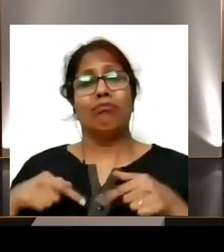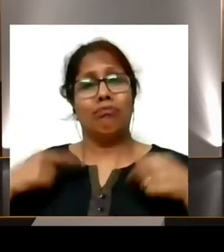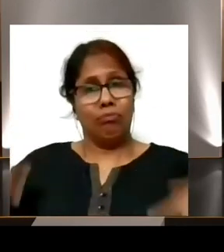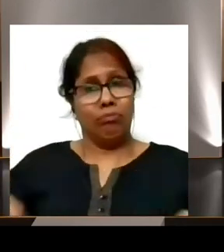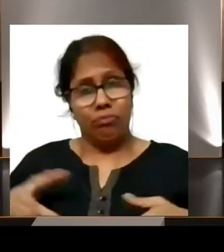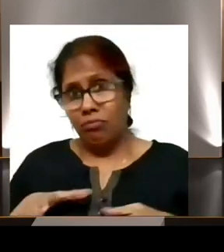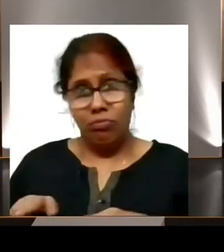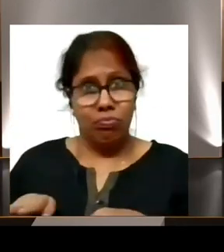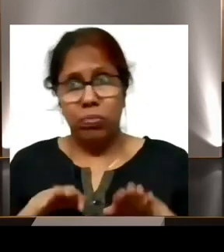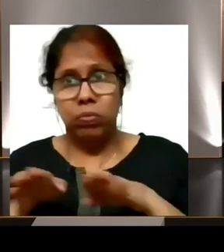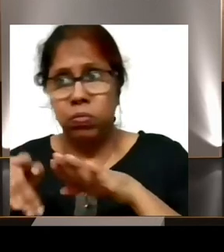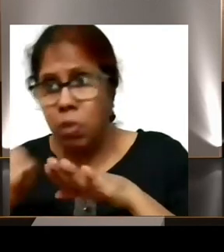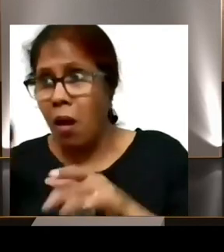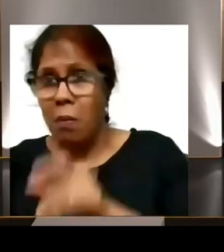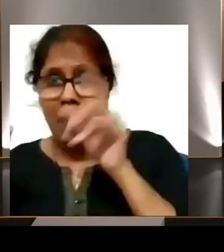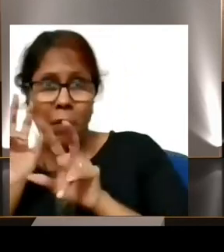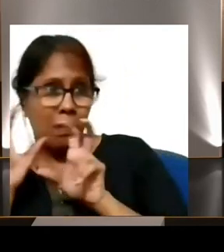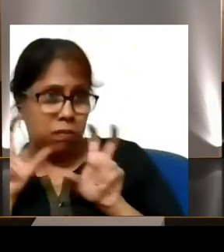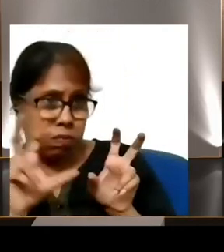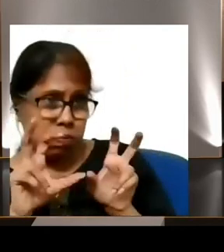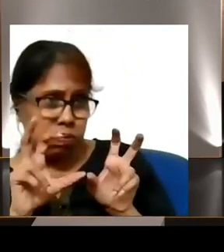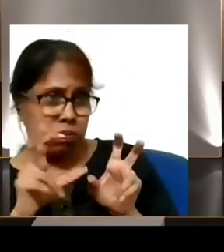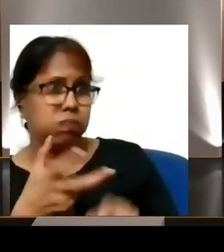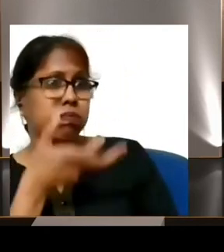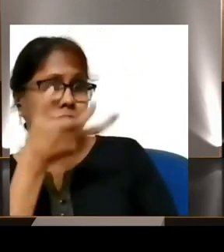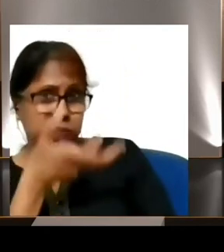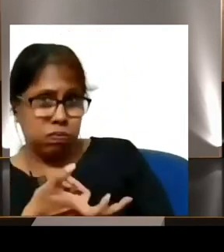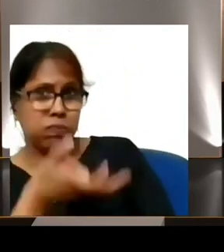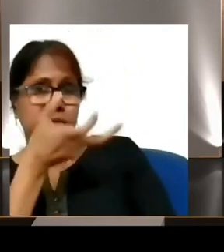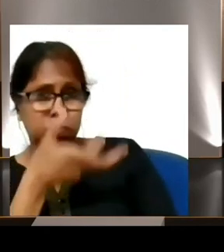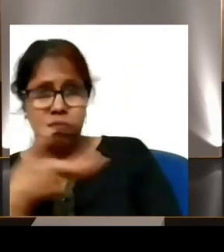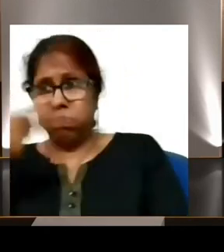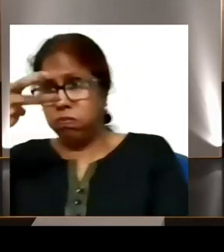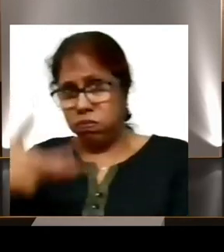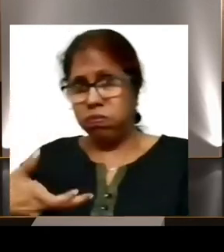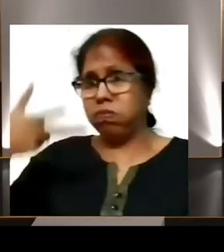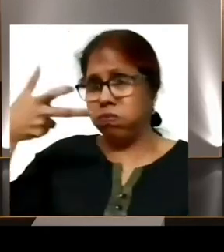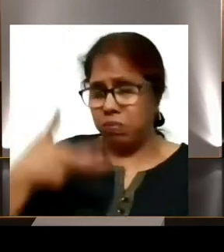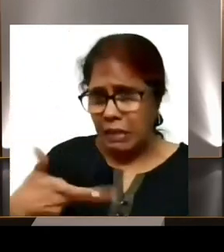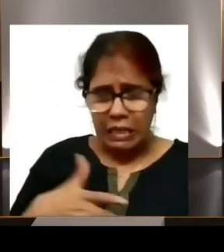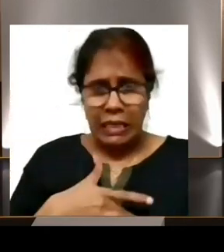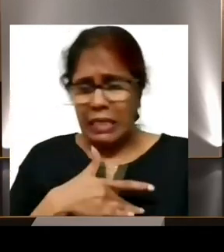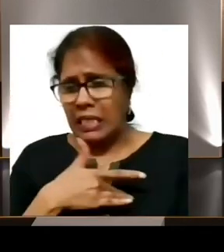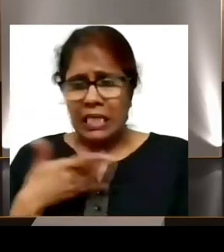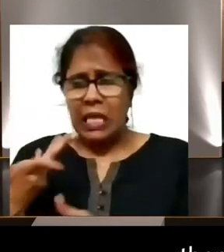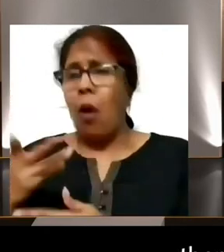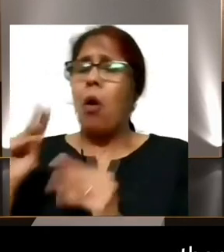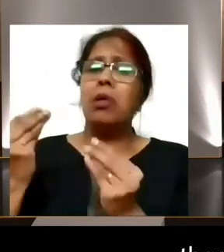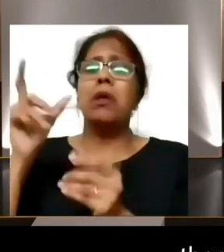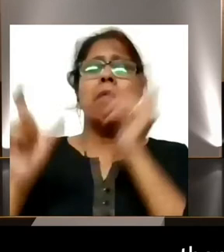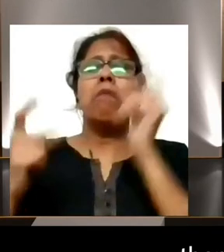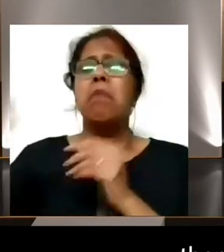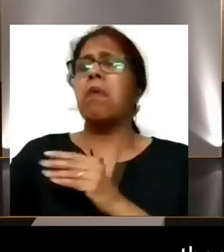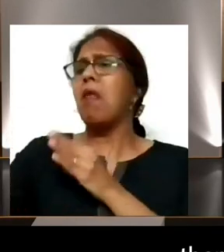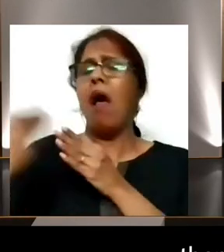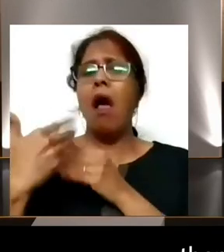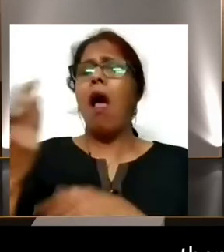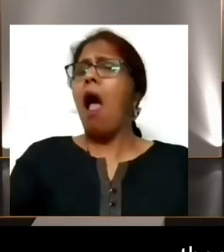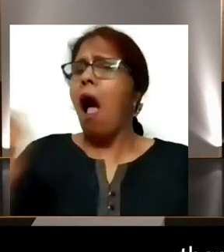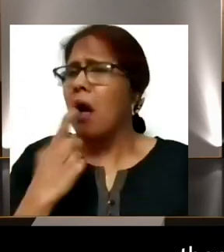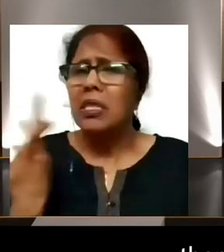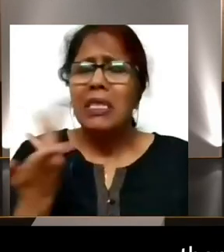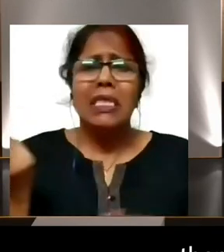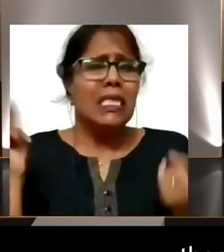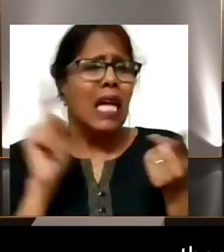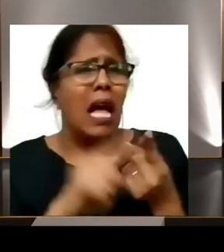people, all they did was stare at me constantly. Or people would just approach me, and, you know, ask me what happened to